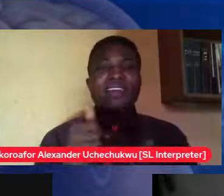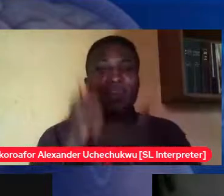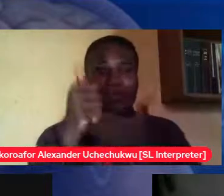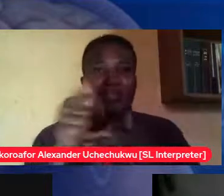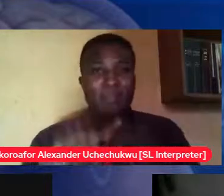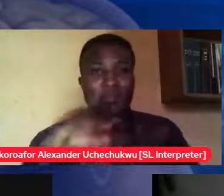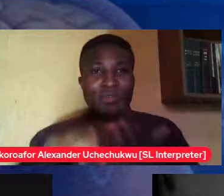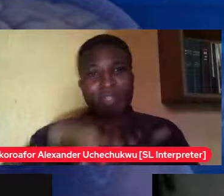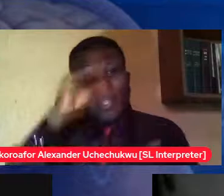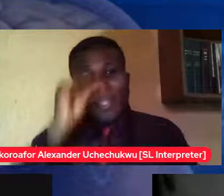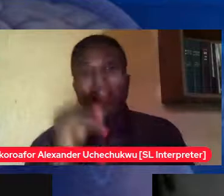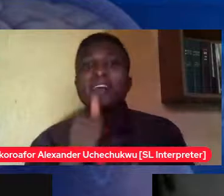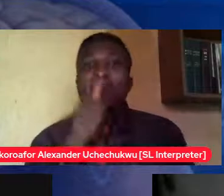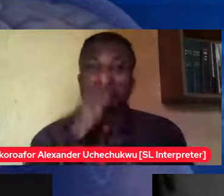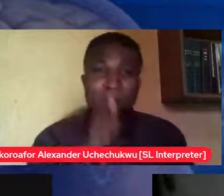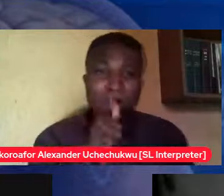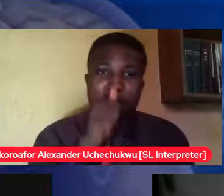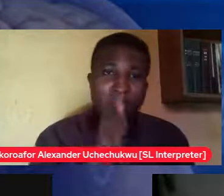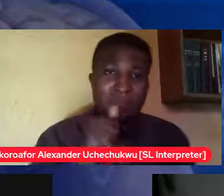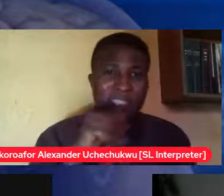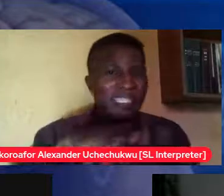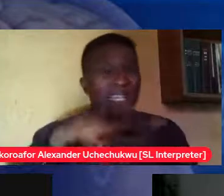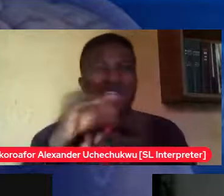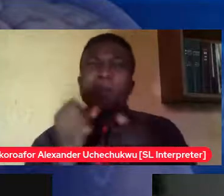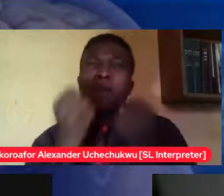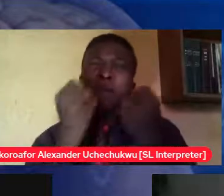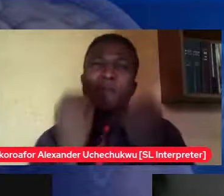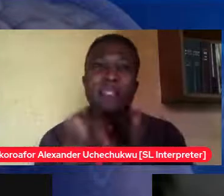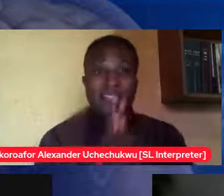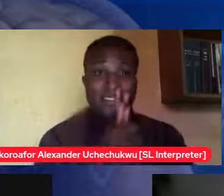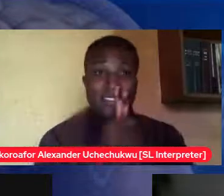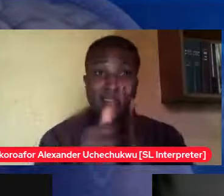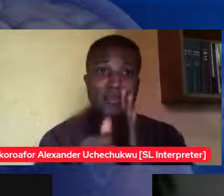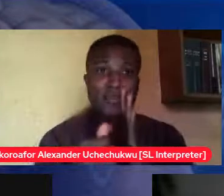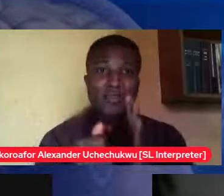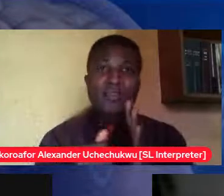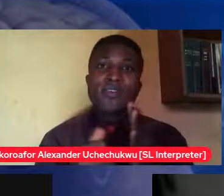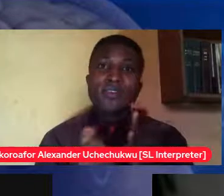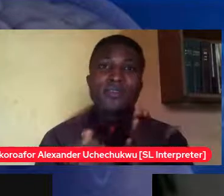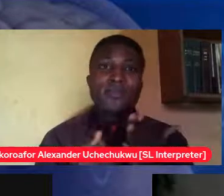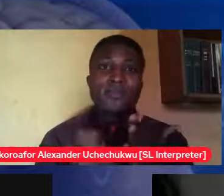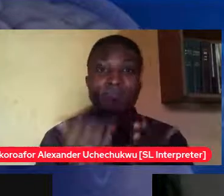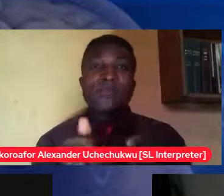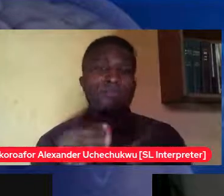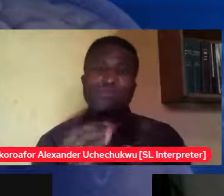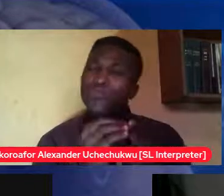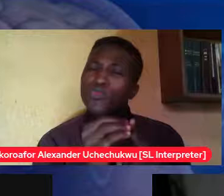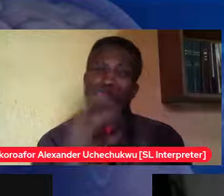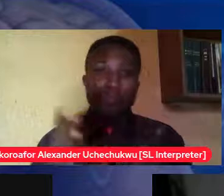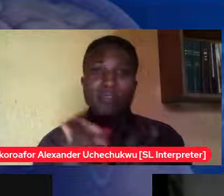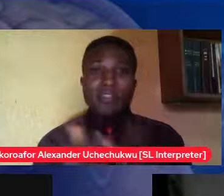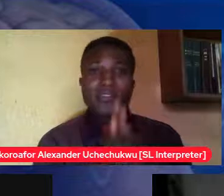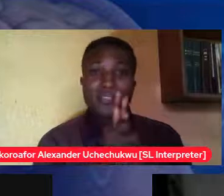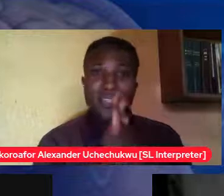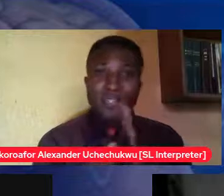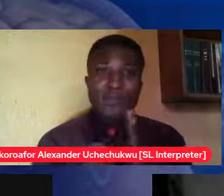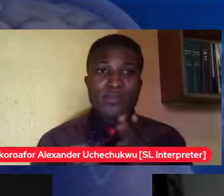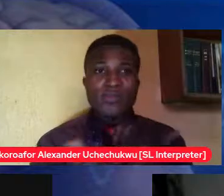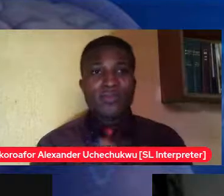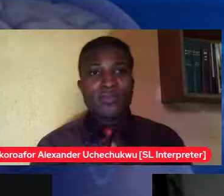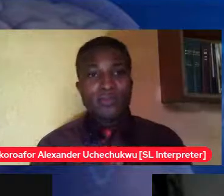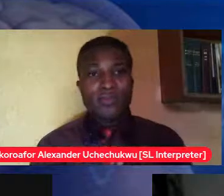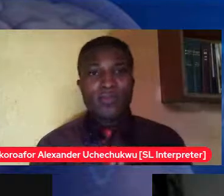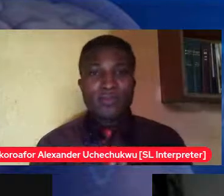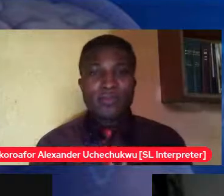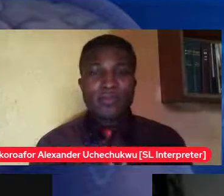they're learning a lot of skills yeah there's so many skills they will learn from the person you learn a lot